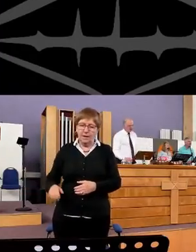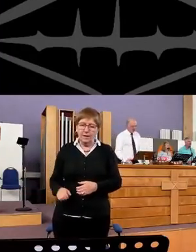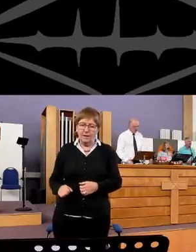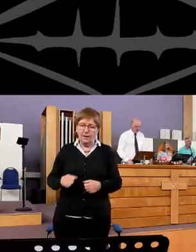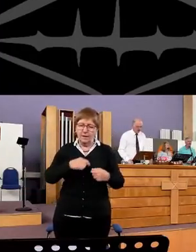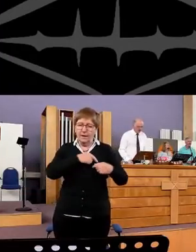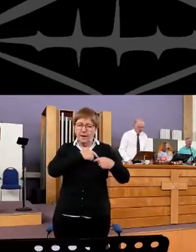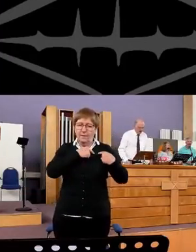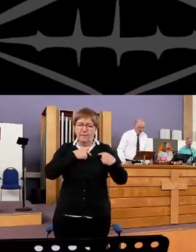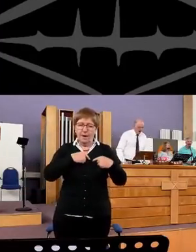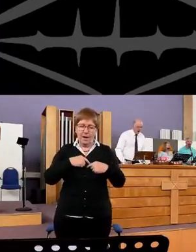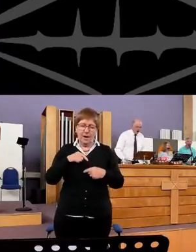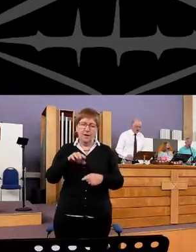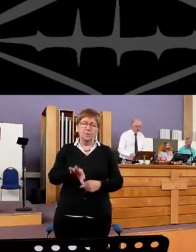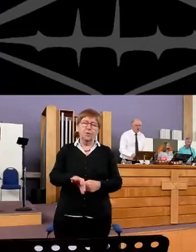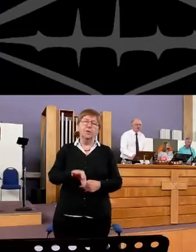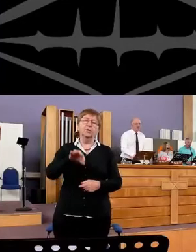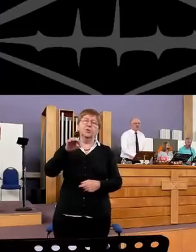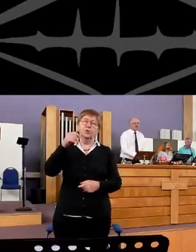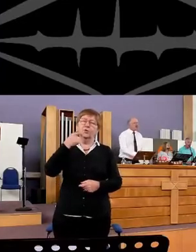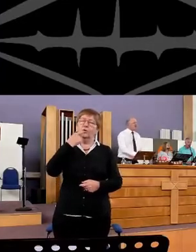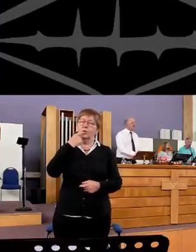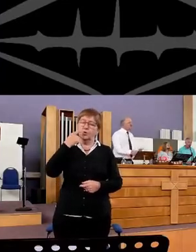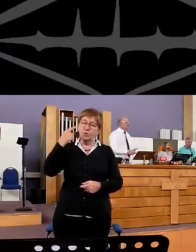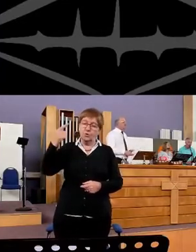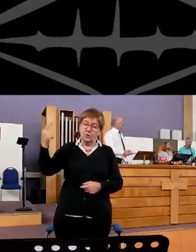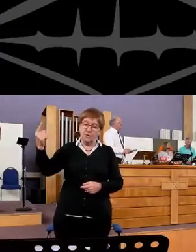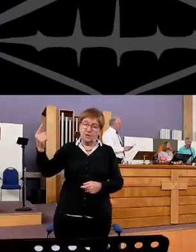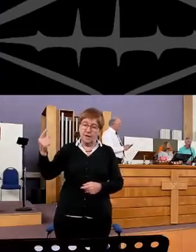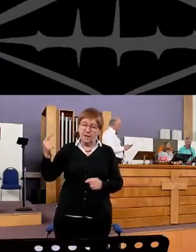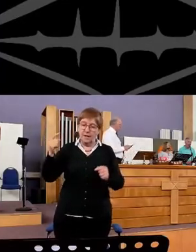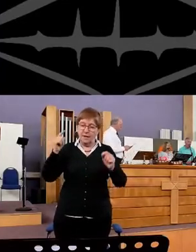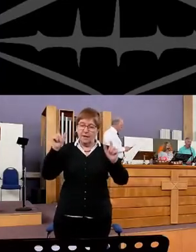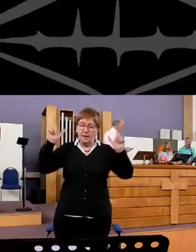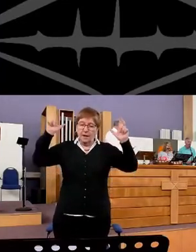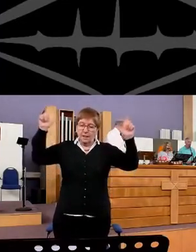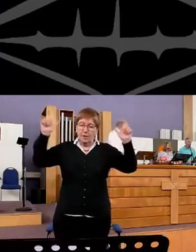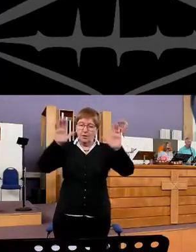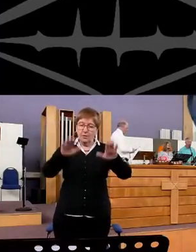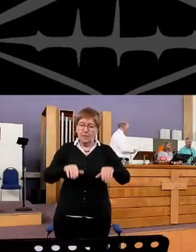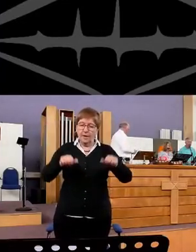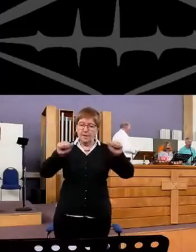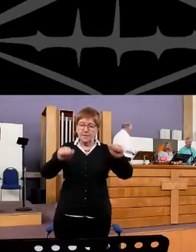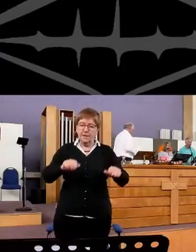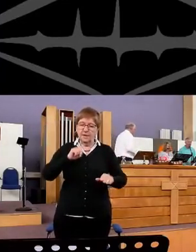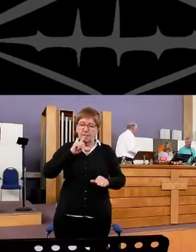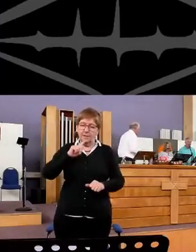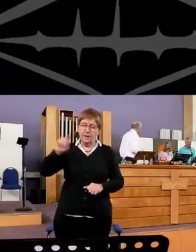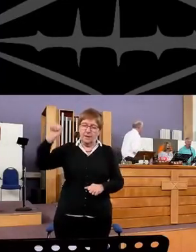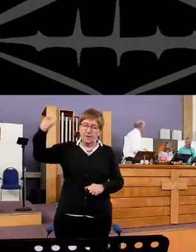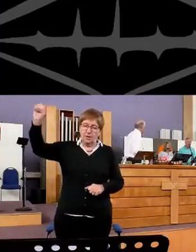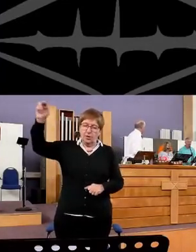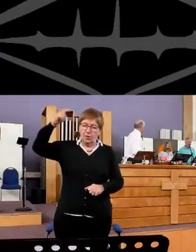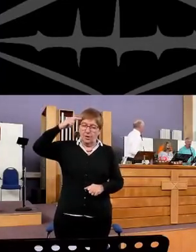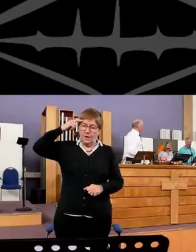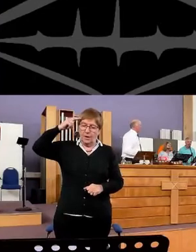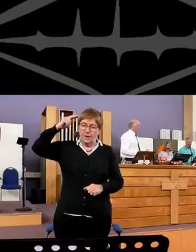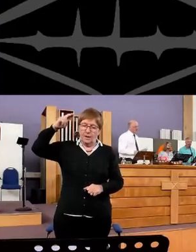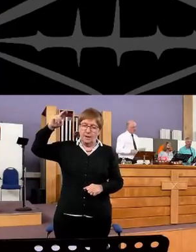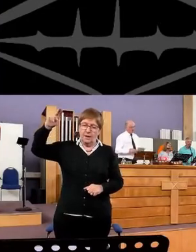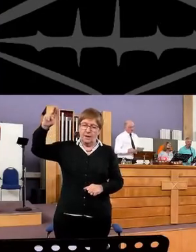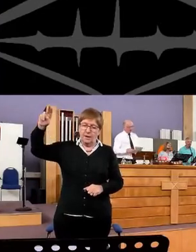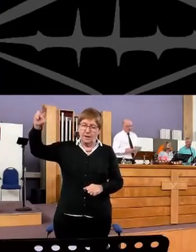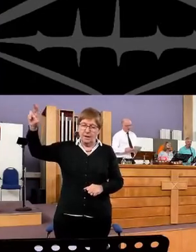My heart will choose to sing Blessed be your holy